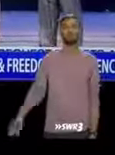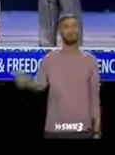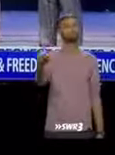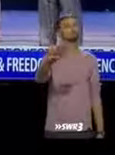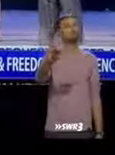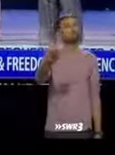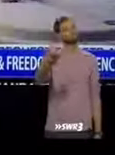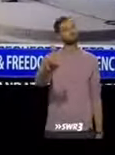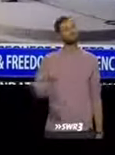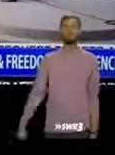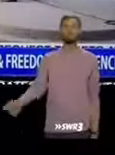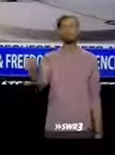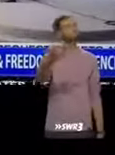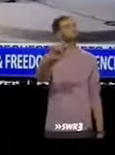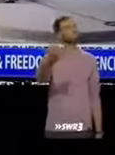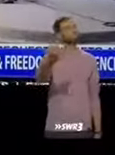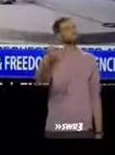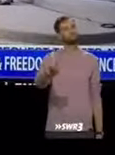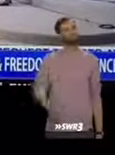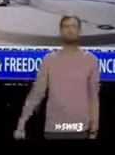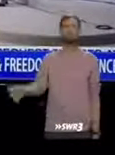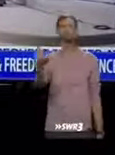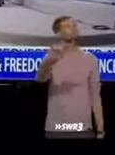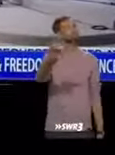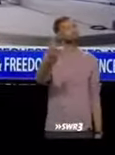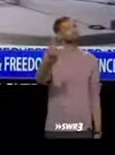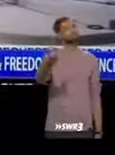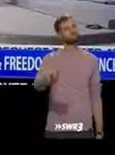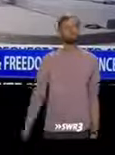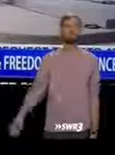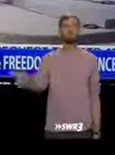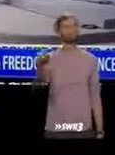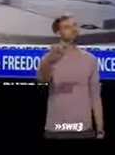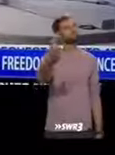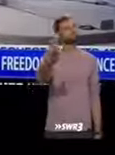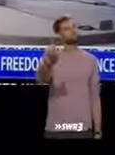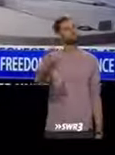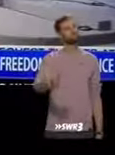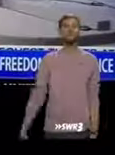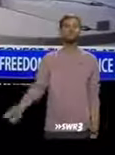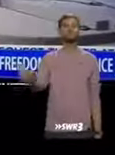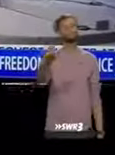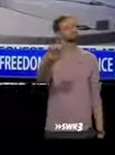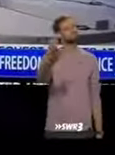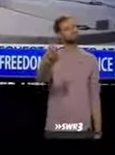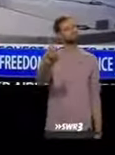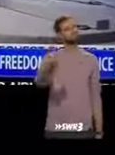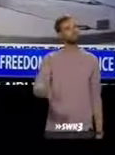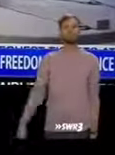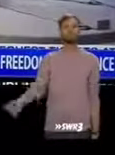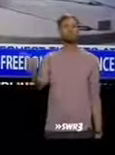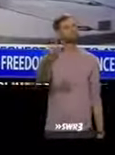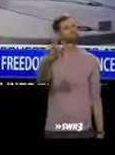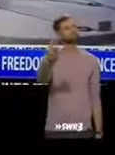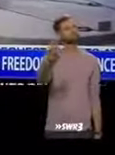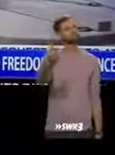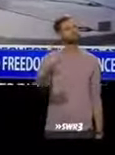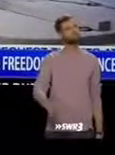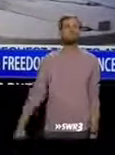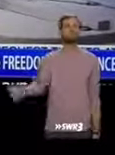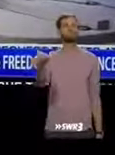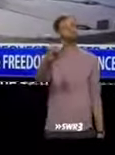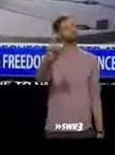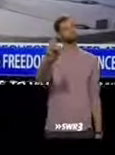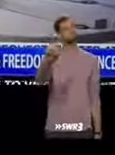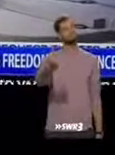the fake mRNA, the synthetic mRNA, as an invader. So there's a thing